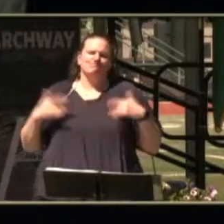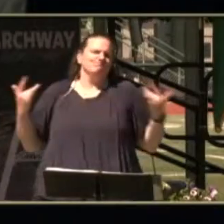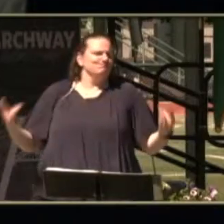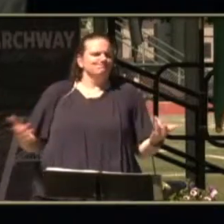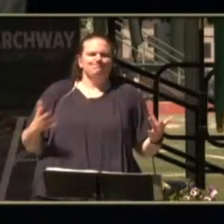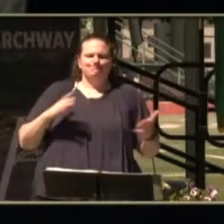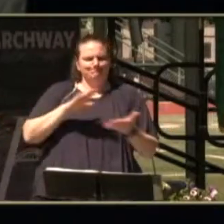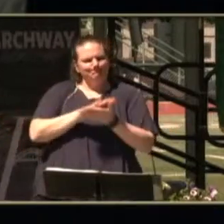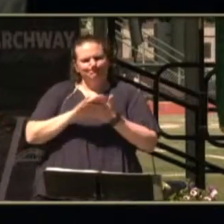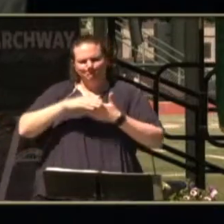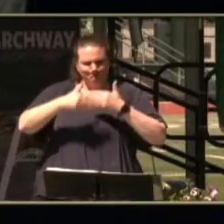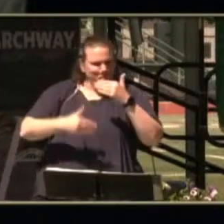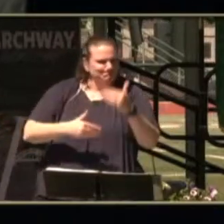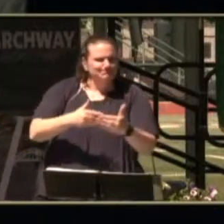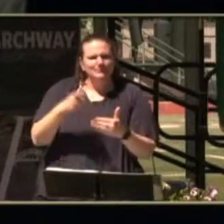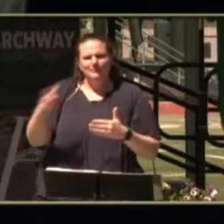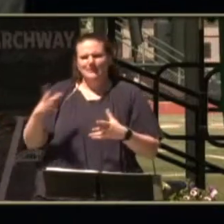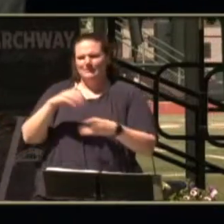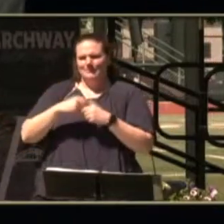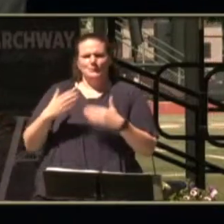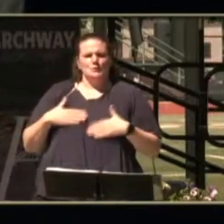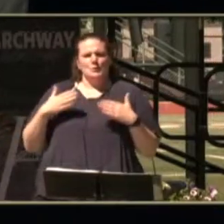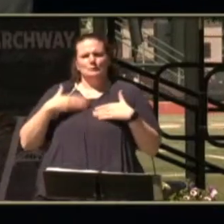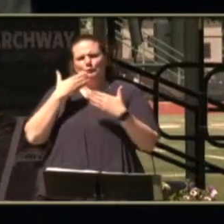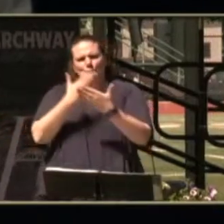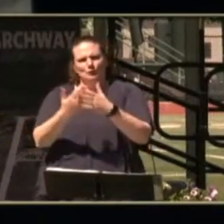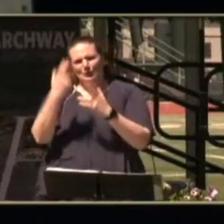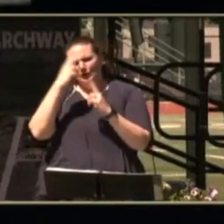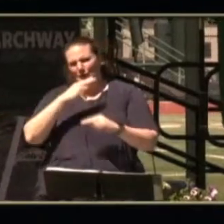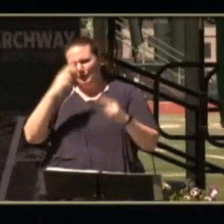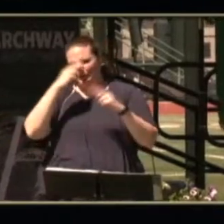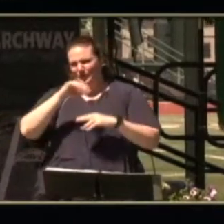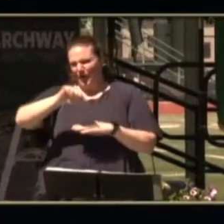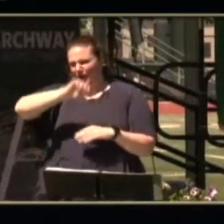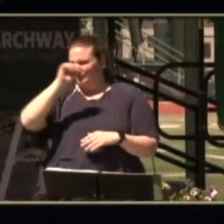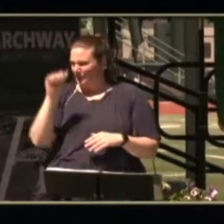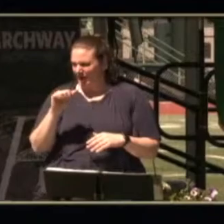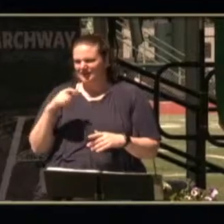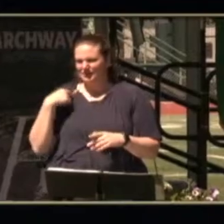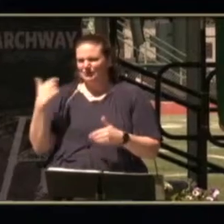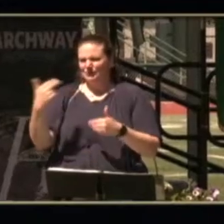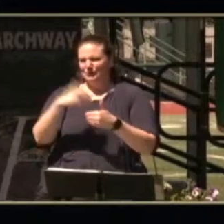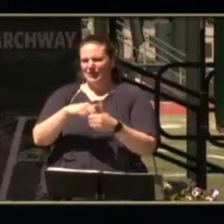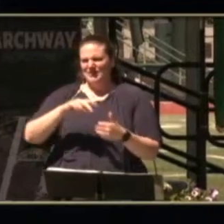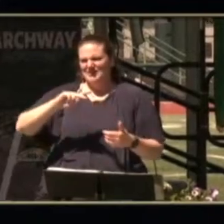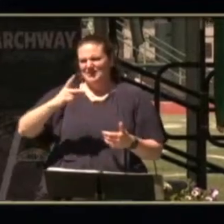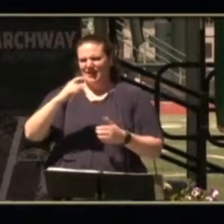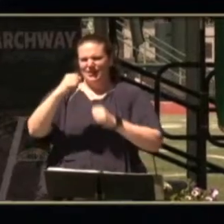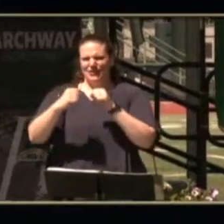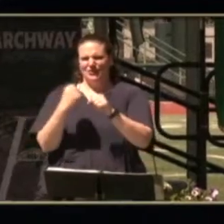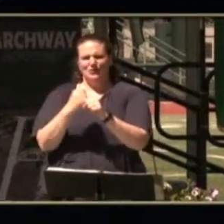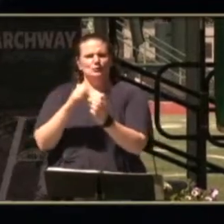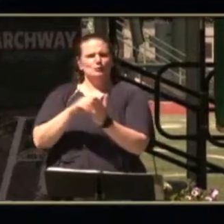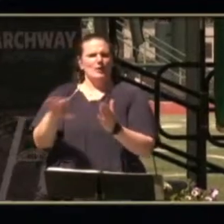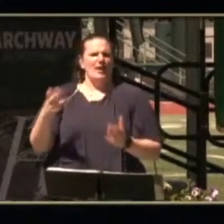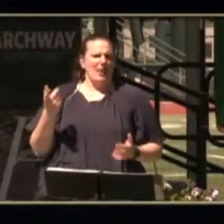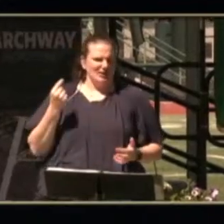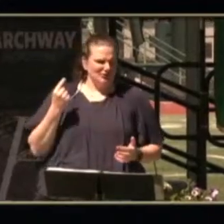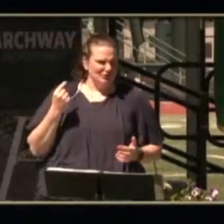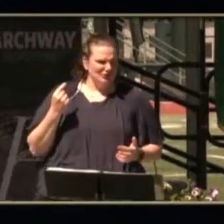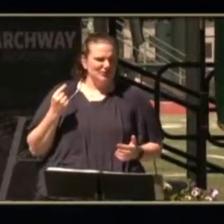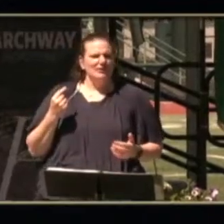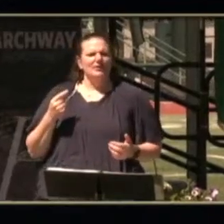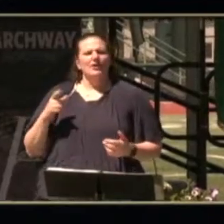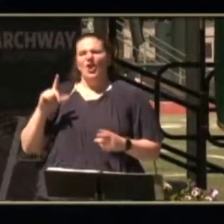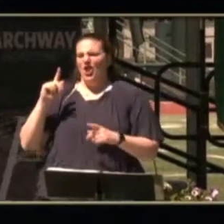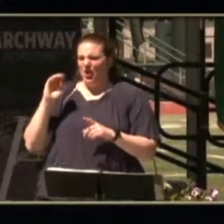and kindness he has brought joy and good humor to the halls of archway since coming on as a second year student last year during